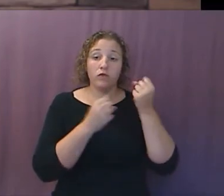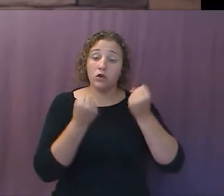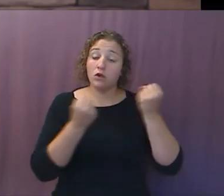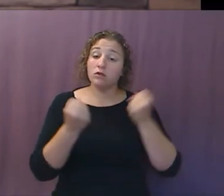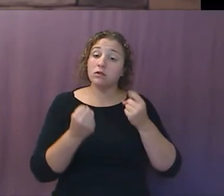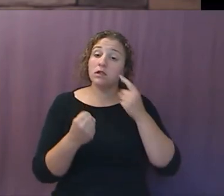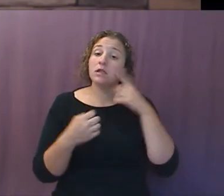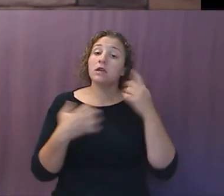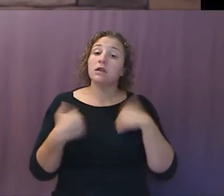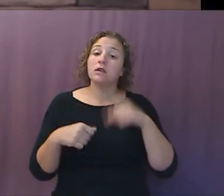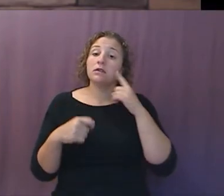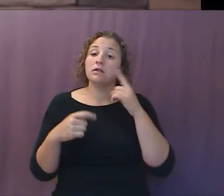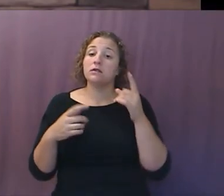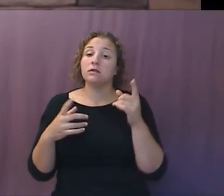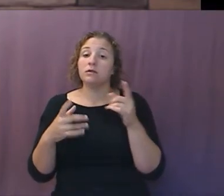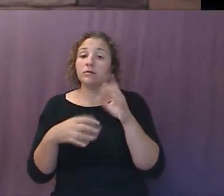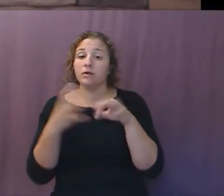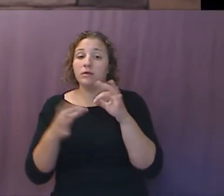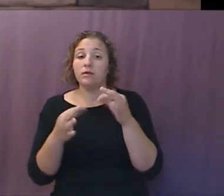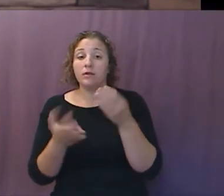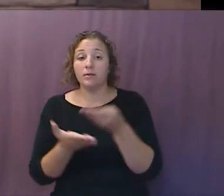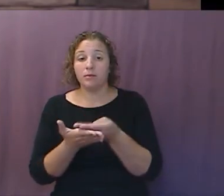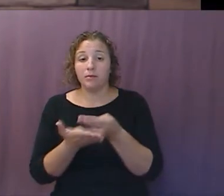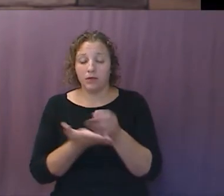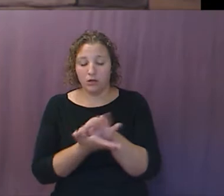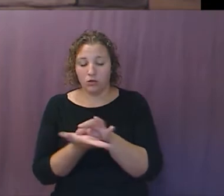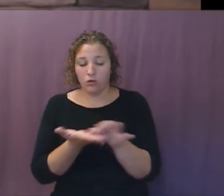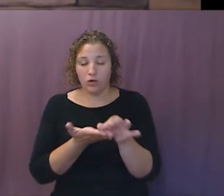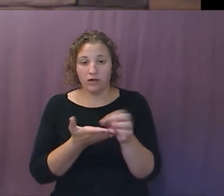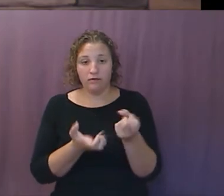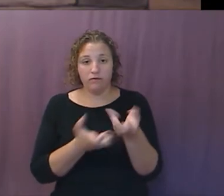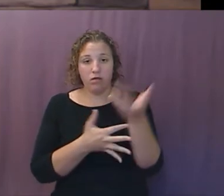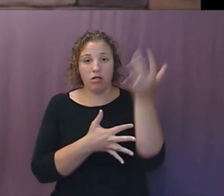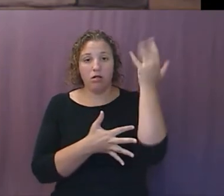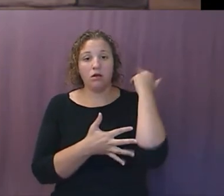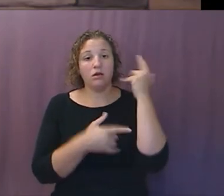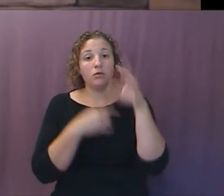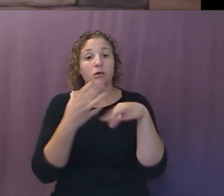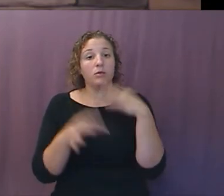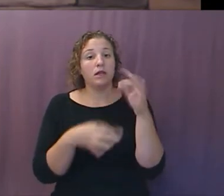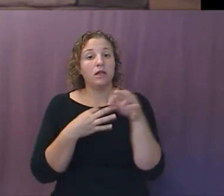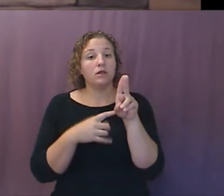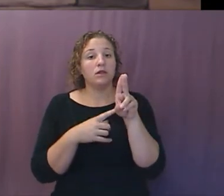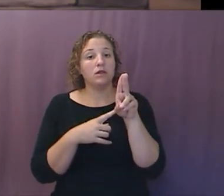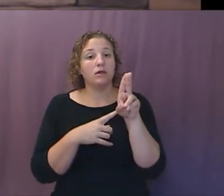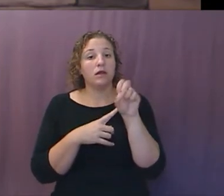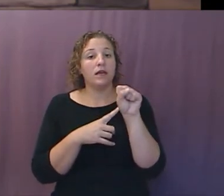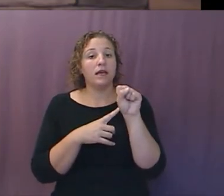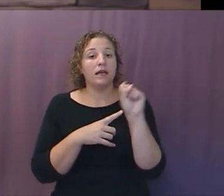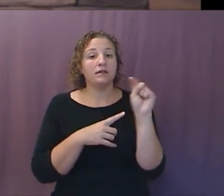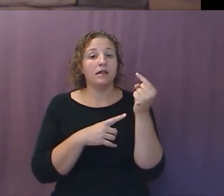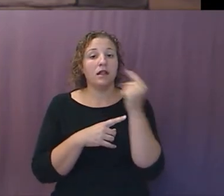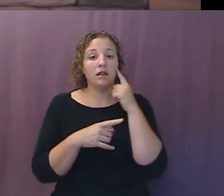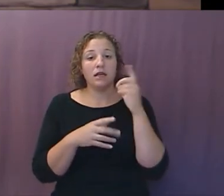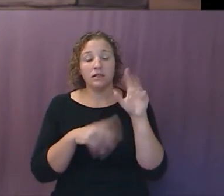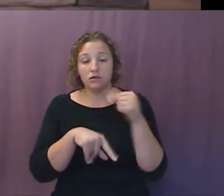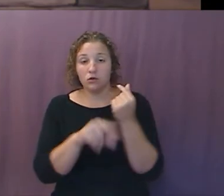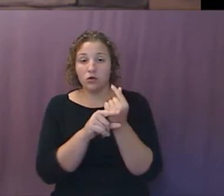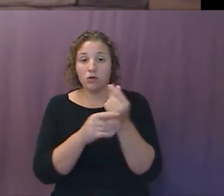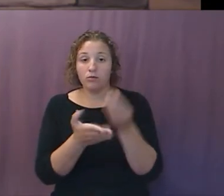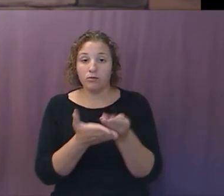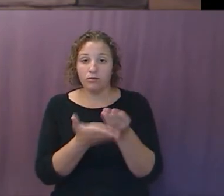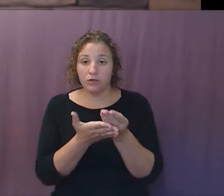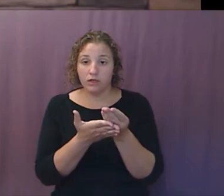and paper money many centuries ago. It could replace the U.S. dollar as the global currency. And one